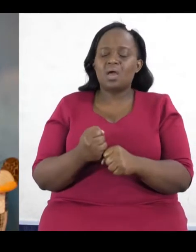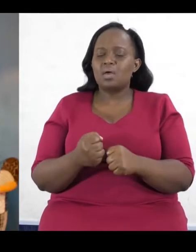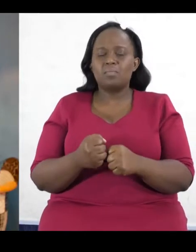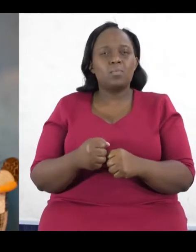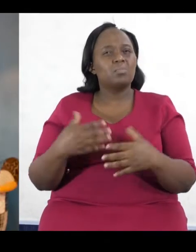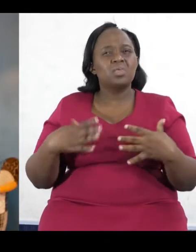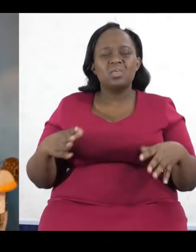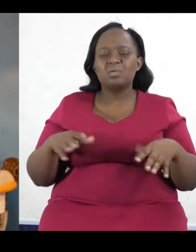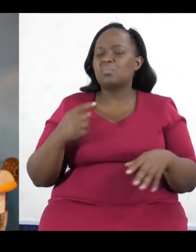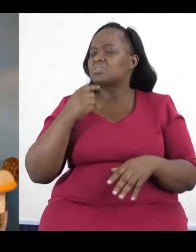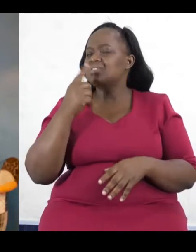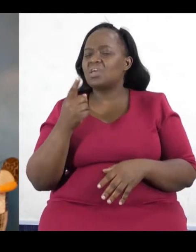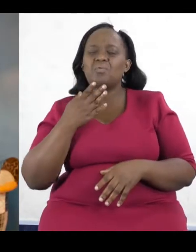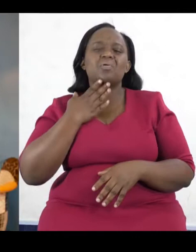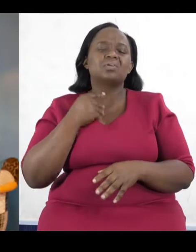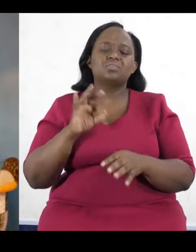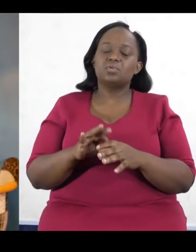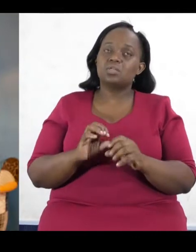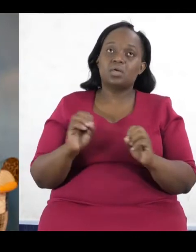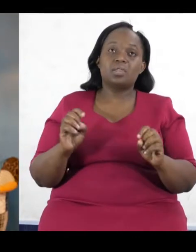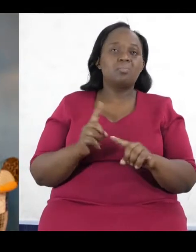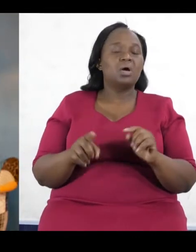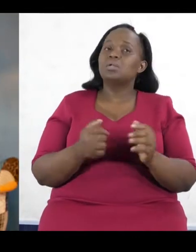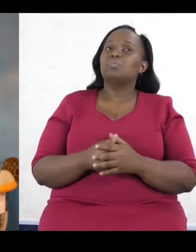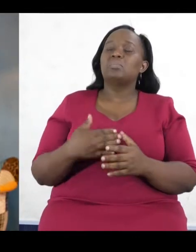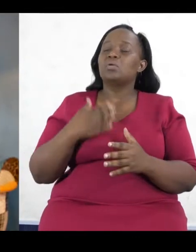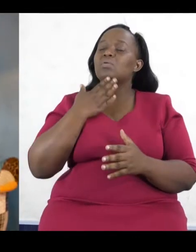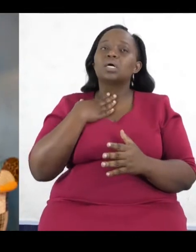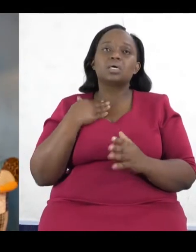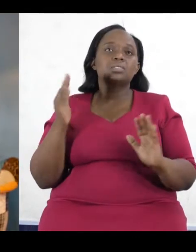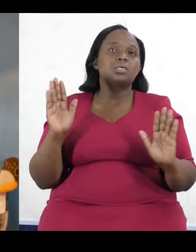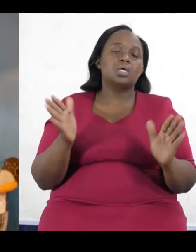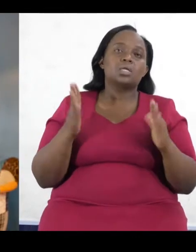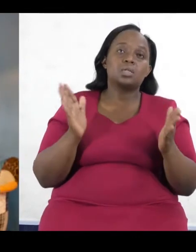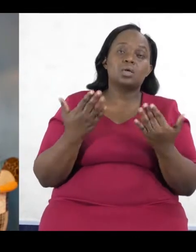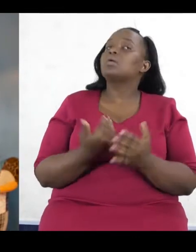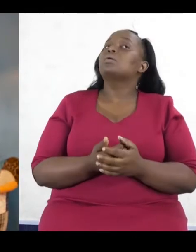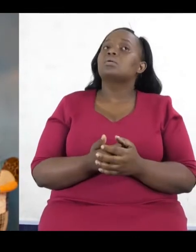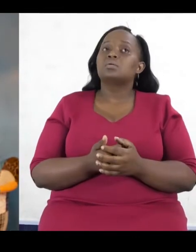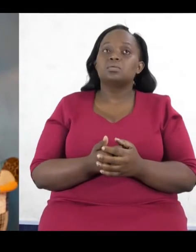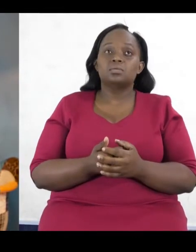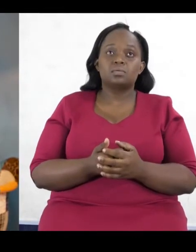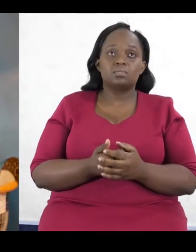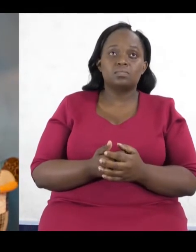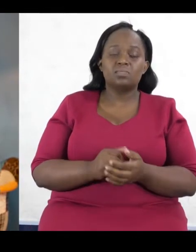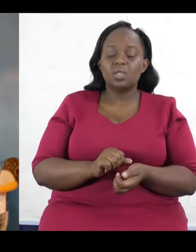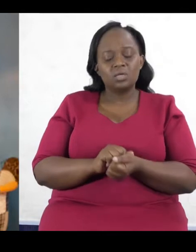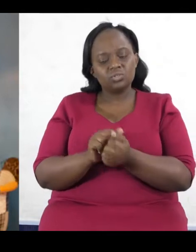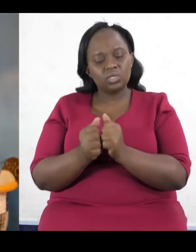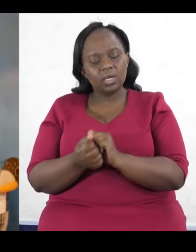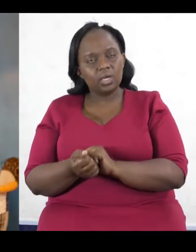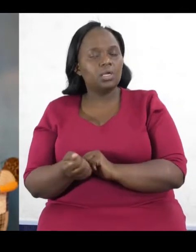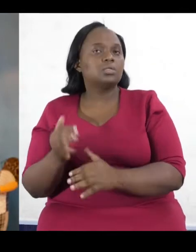this voter apathy. People say it and you can see it. But the thing is, I would encourage people to turn that